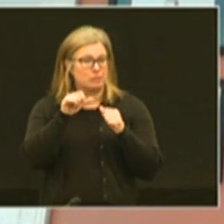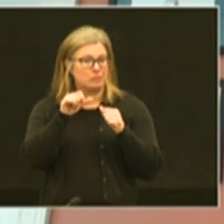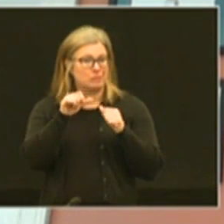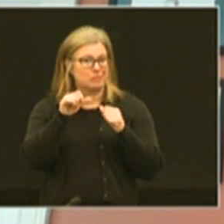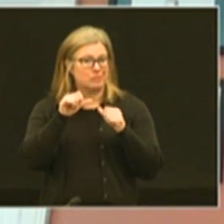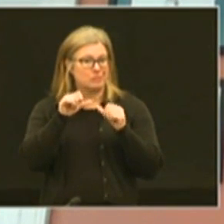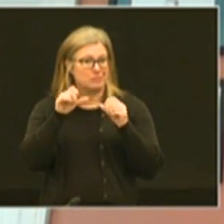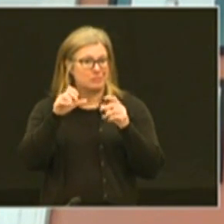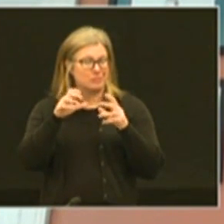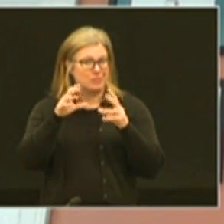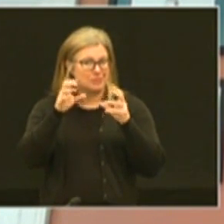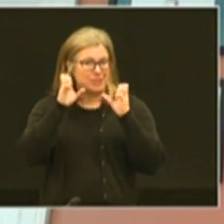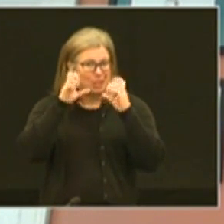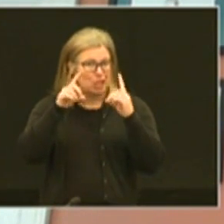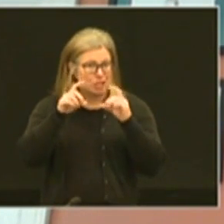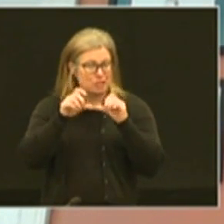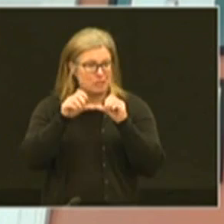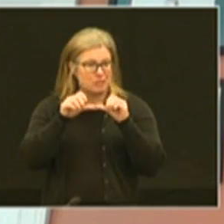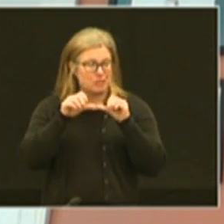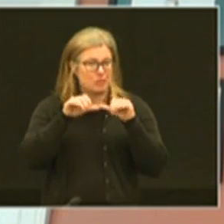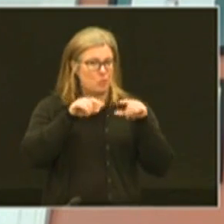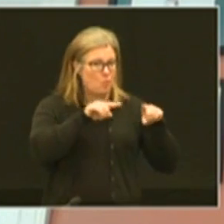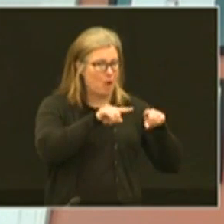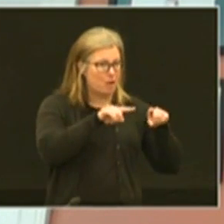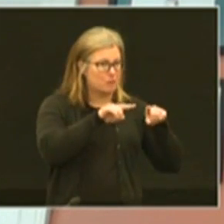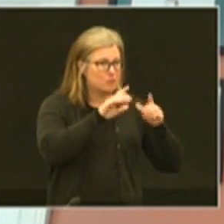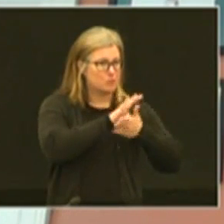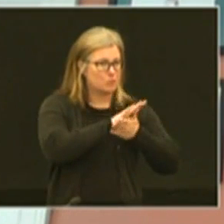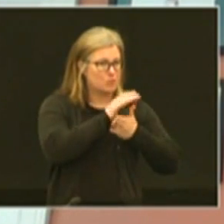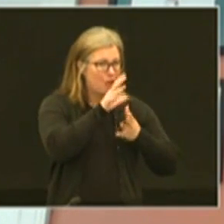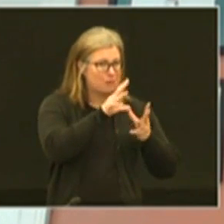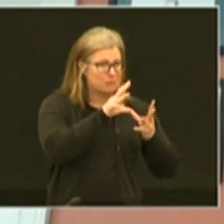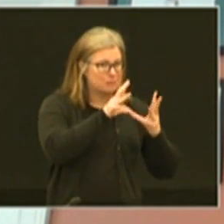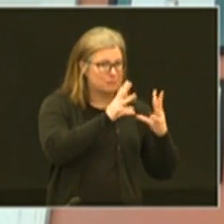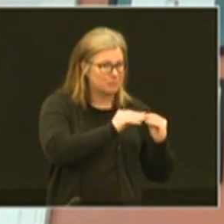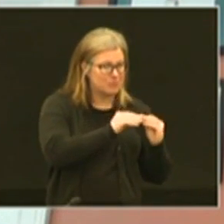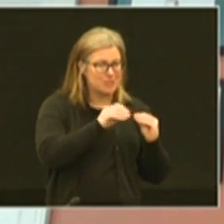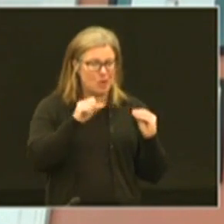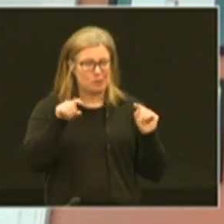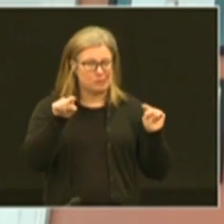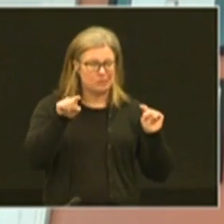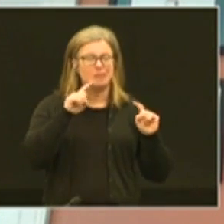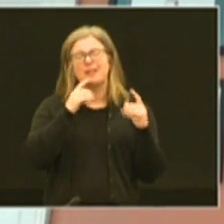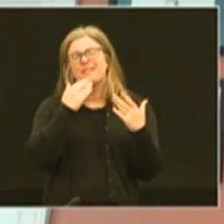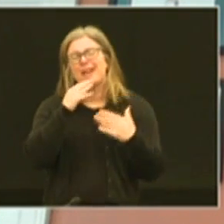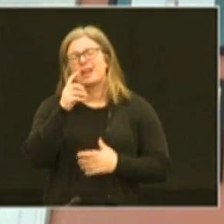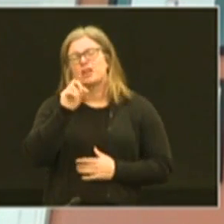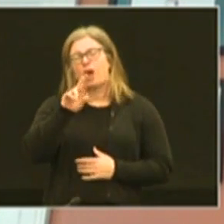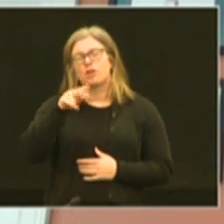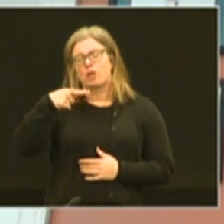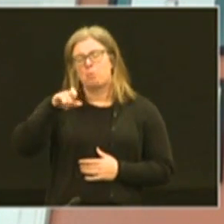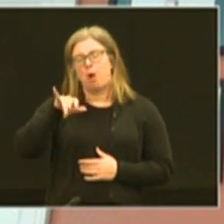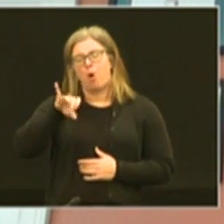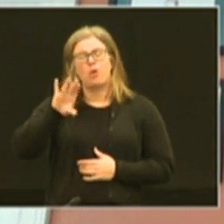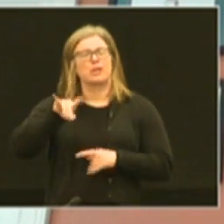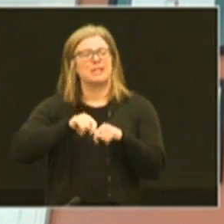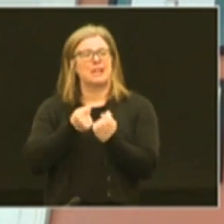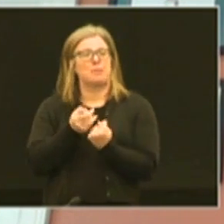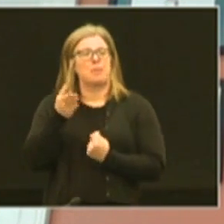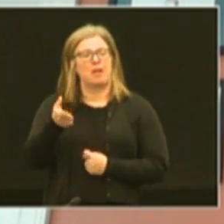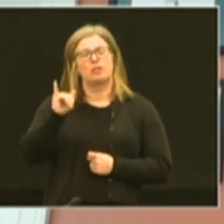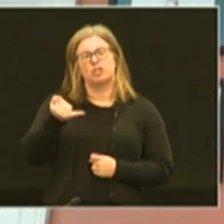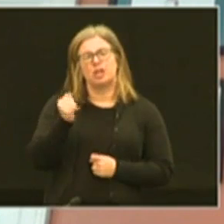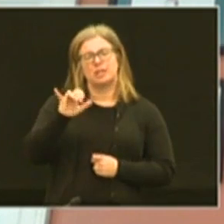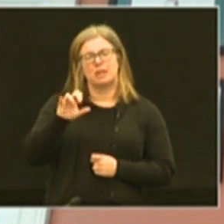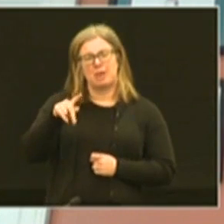while school is in system in session. So I want to thank Dr. Polio and his team at JCPS. They